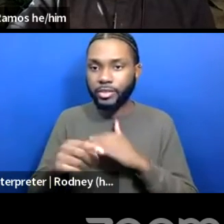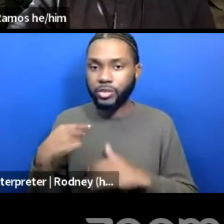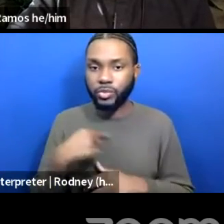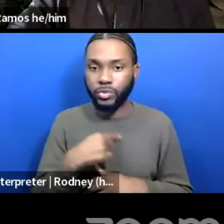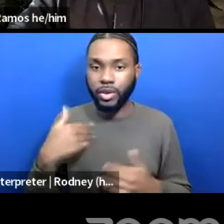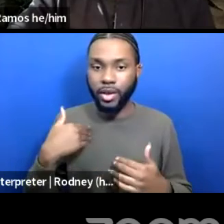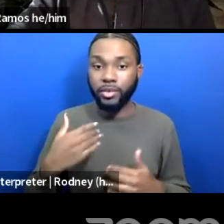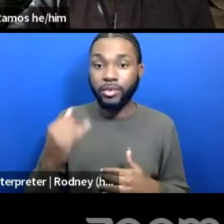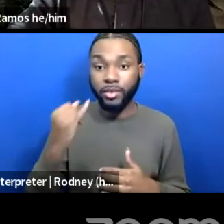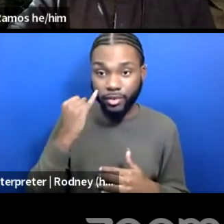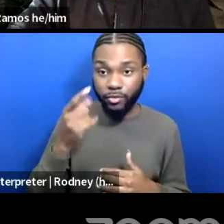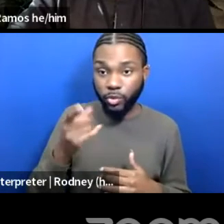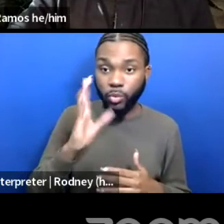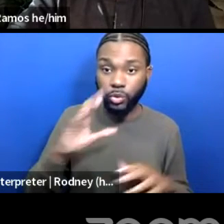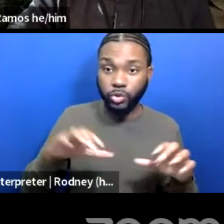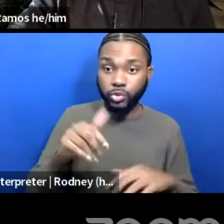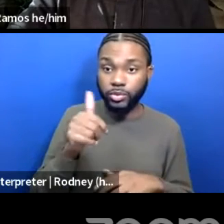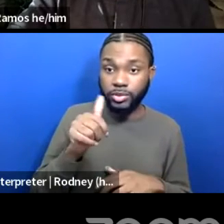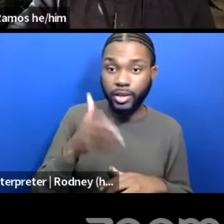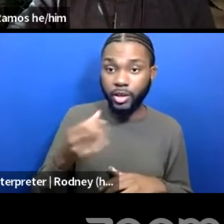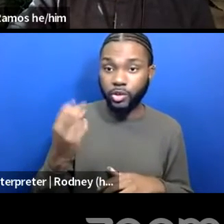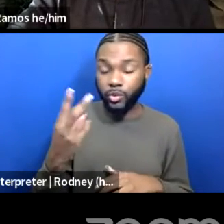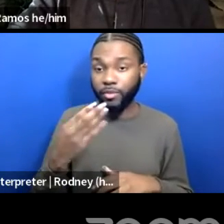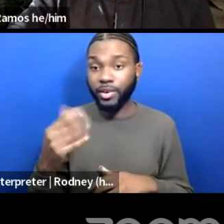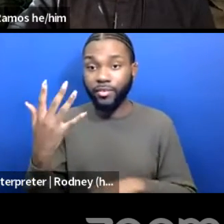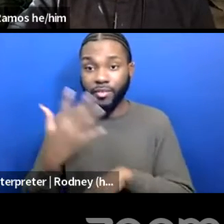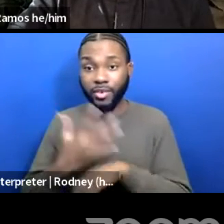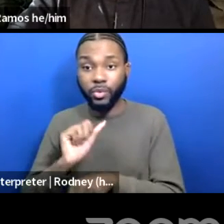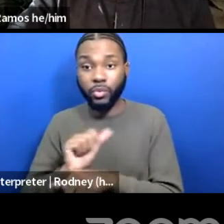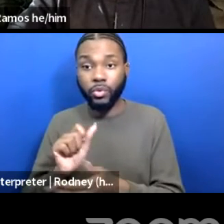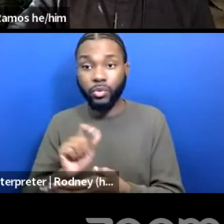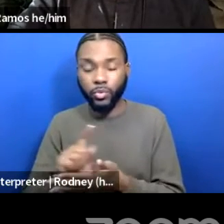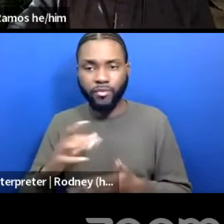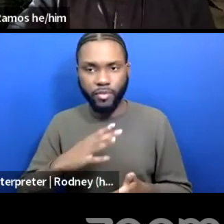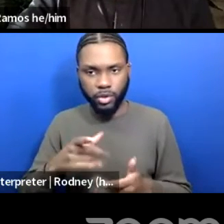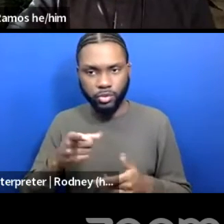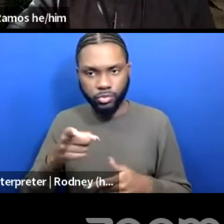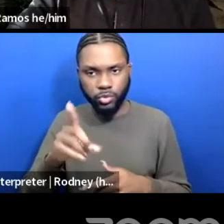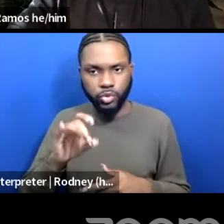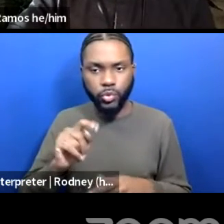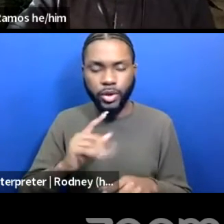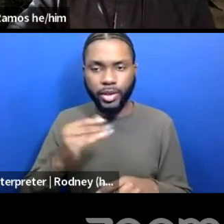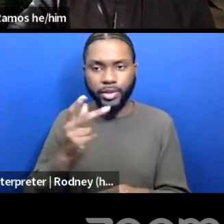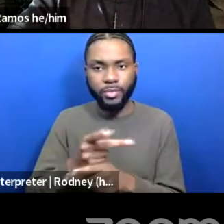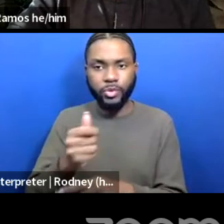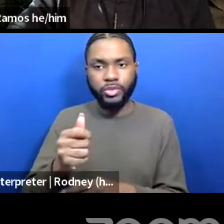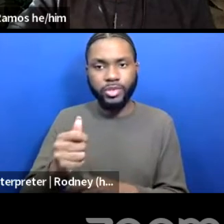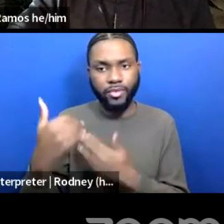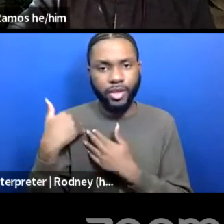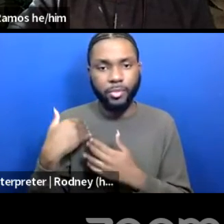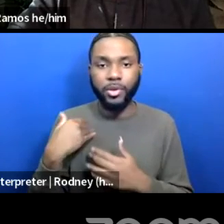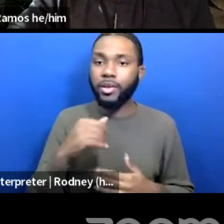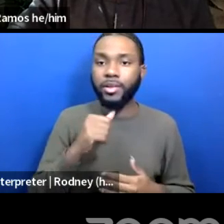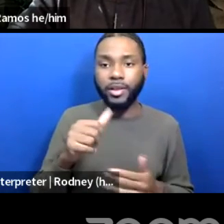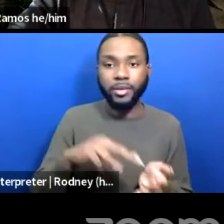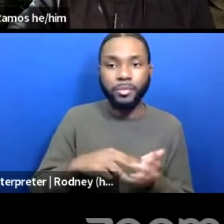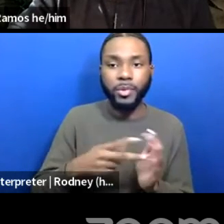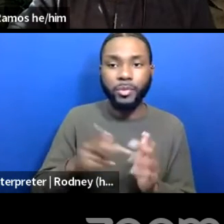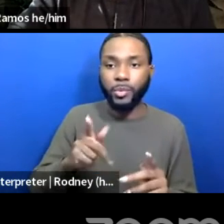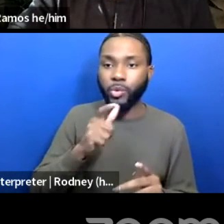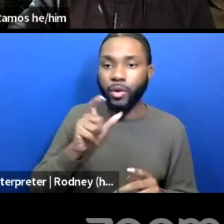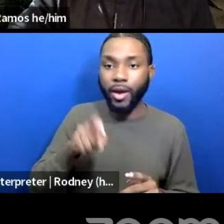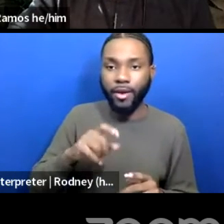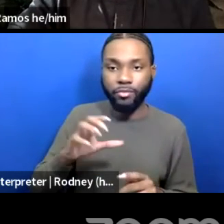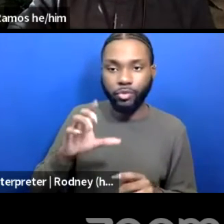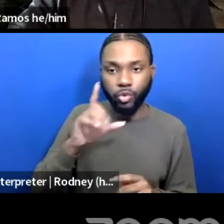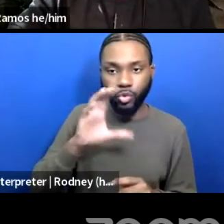out of 12s, if you're going to do a five-day work week, then do it and commit to it and hold yourself accountable. Not the people who have to seek employment from you. And on that,